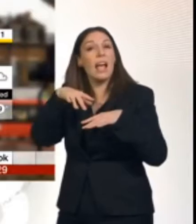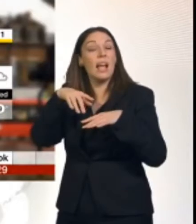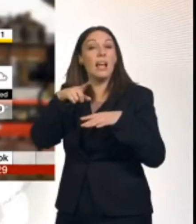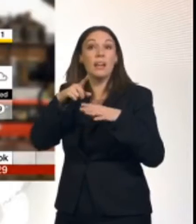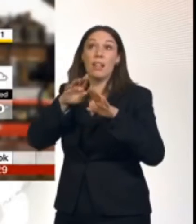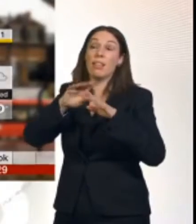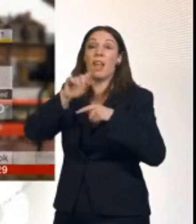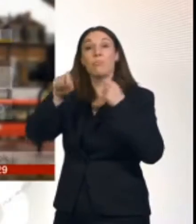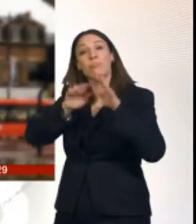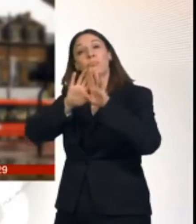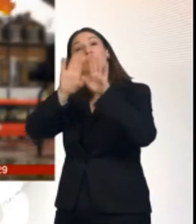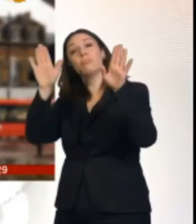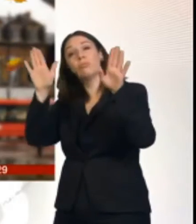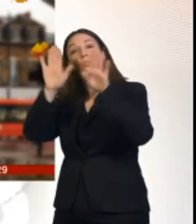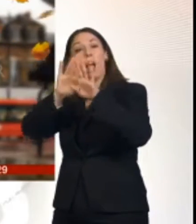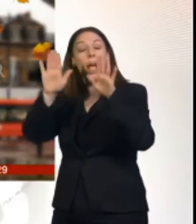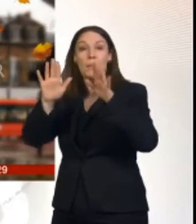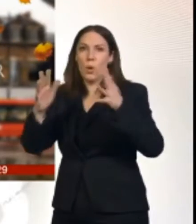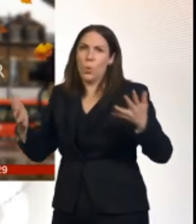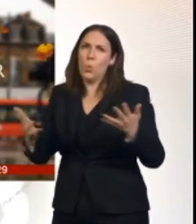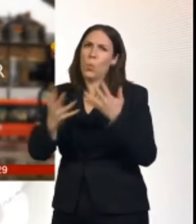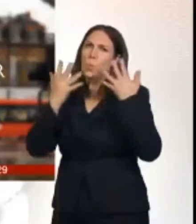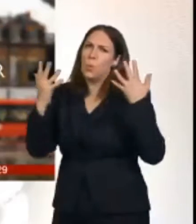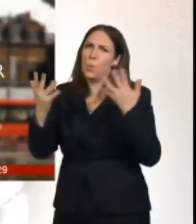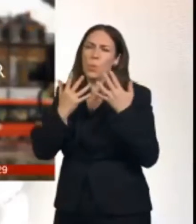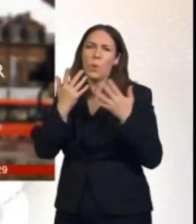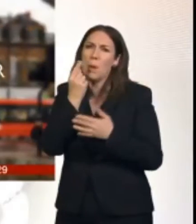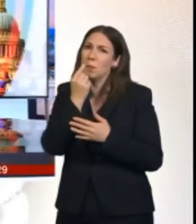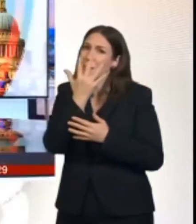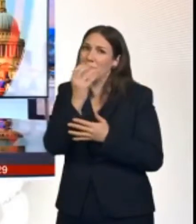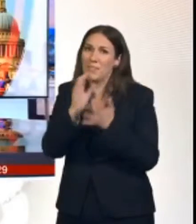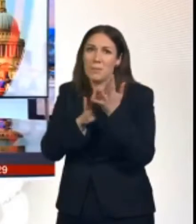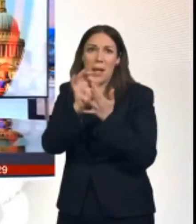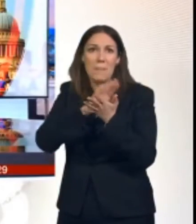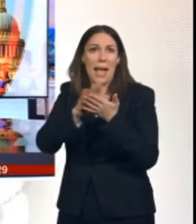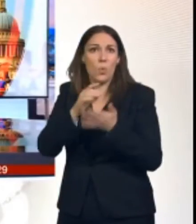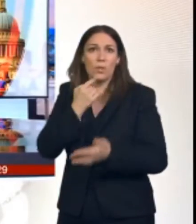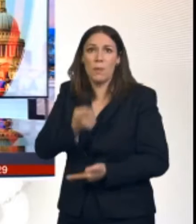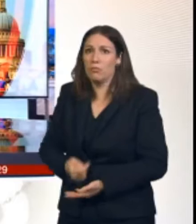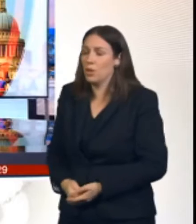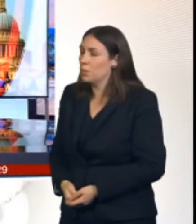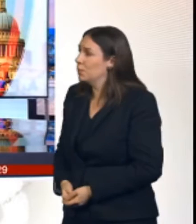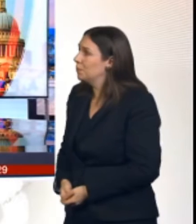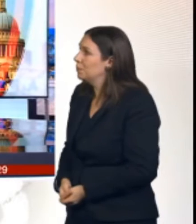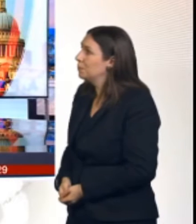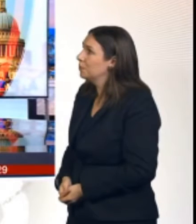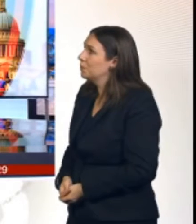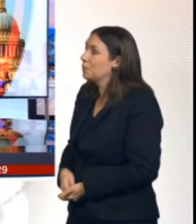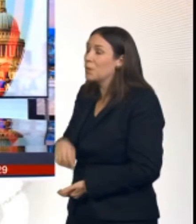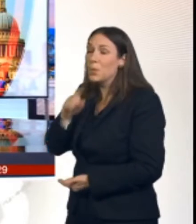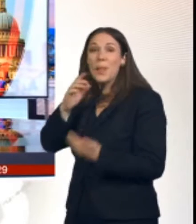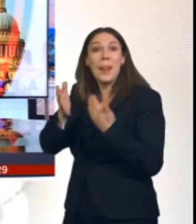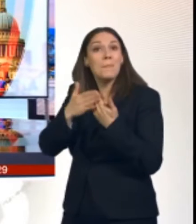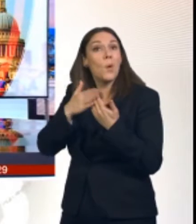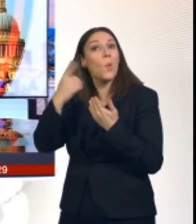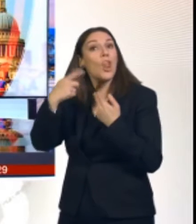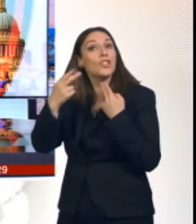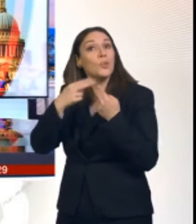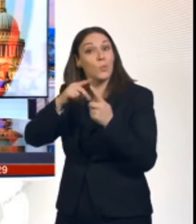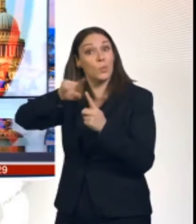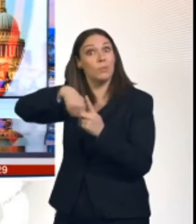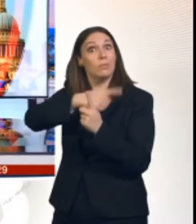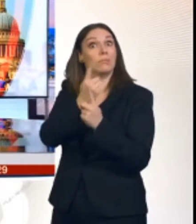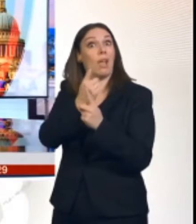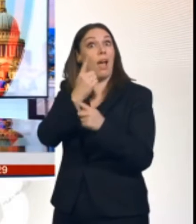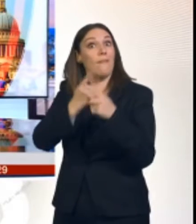very windy tomorrow. We're looking at gusts of 40 maybe 50 miles per hour. I'm back with the latest from the BBC London newsroom in